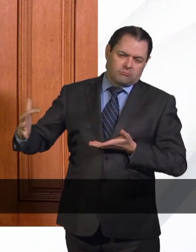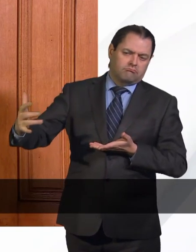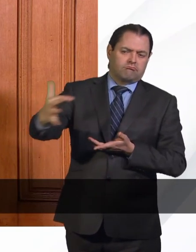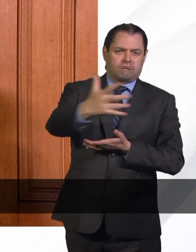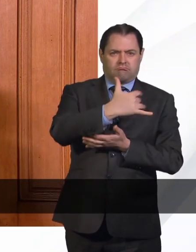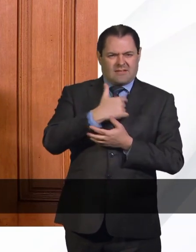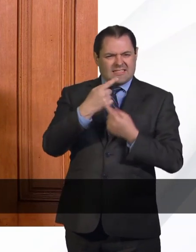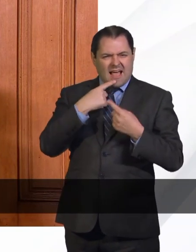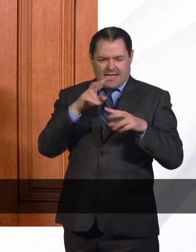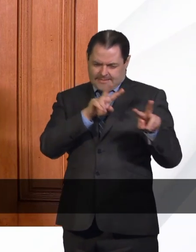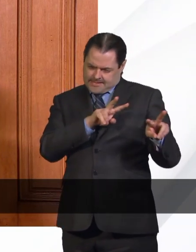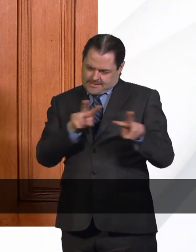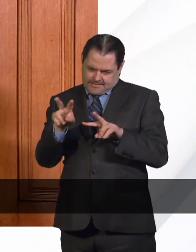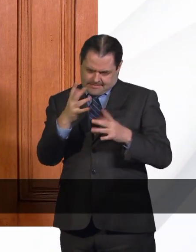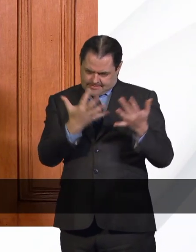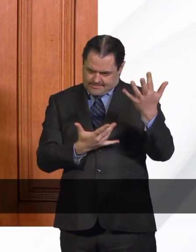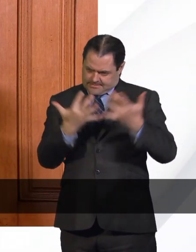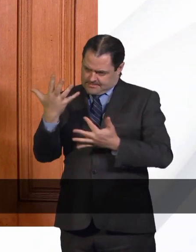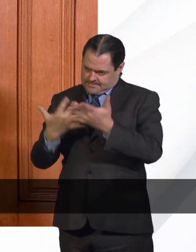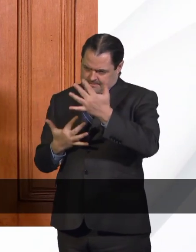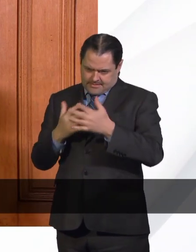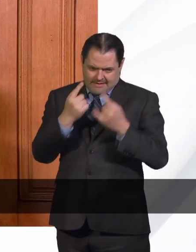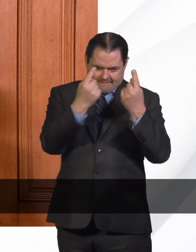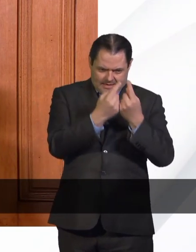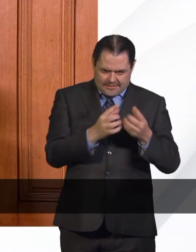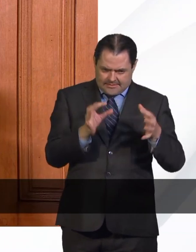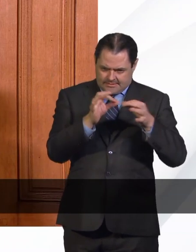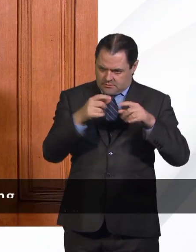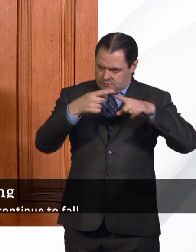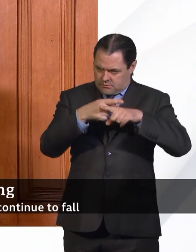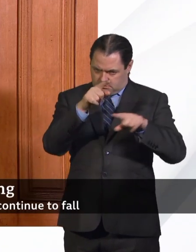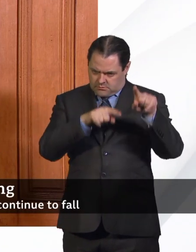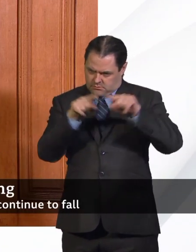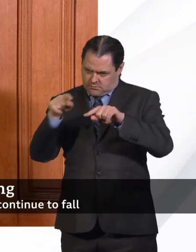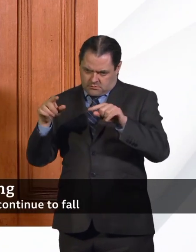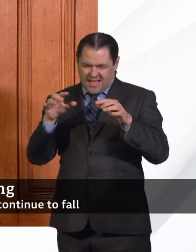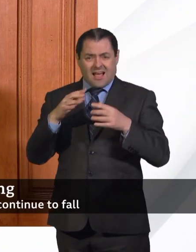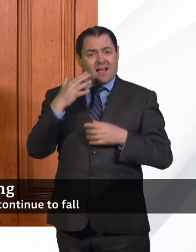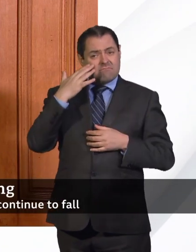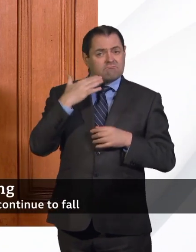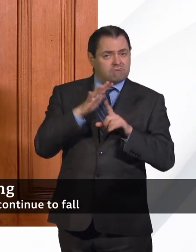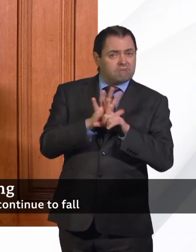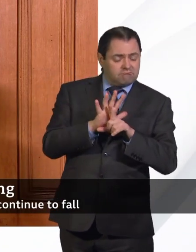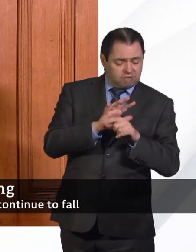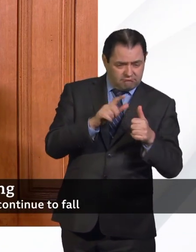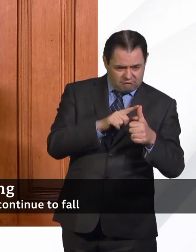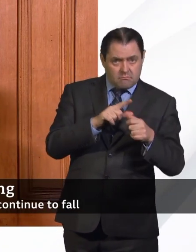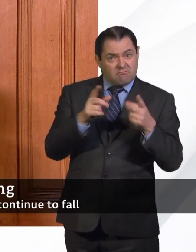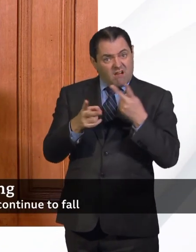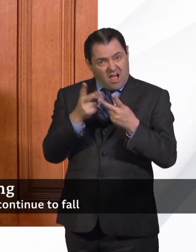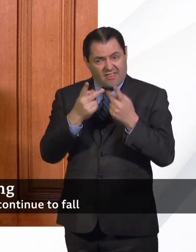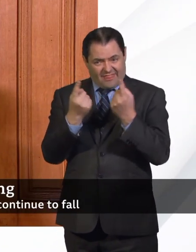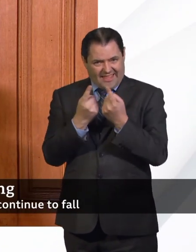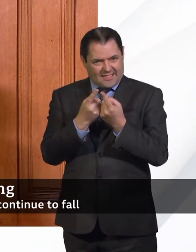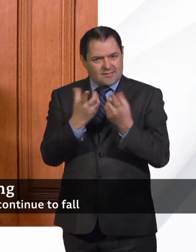data, try and understand how the different factors work together. So not just ethnicity, but the other factors which are